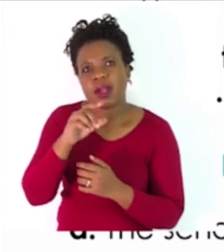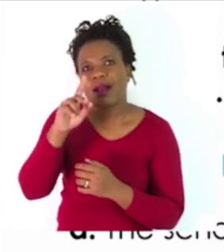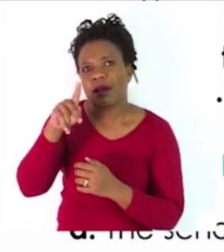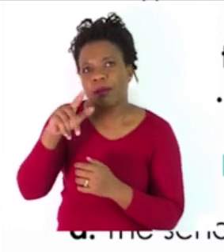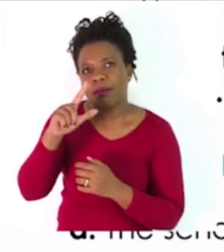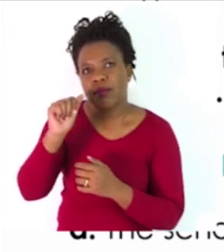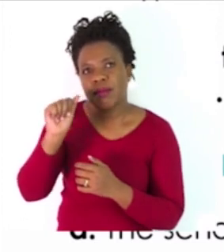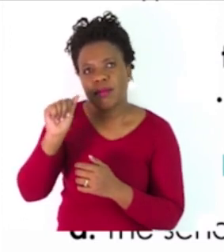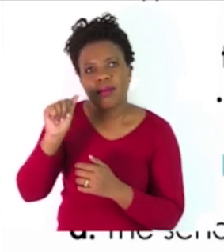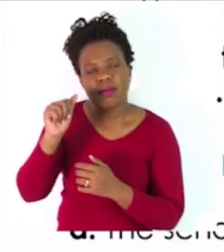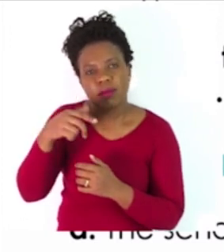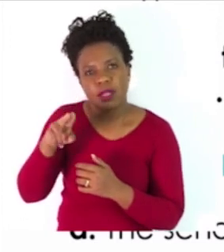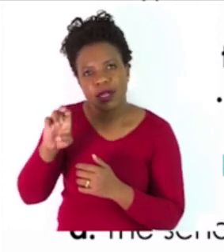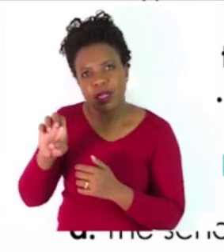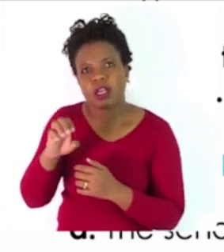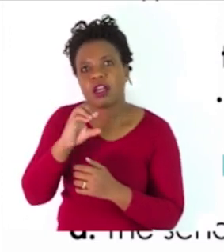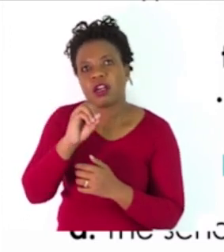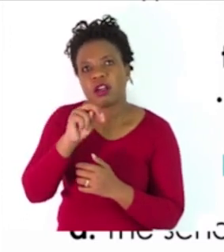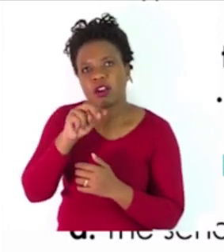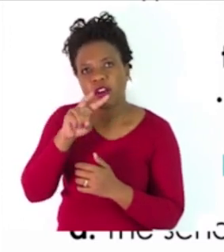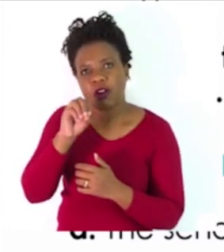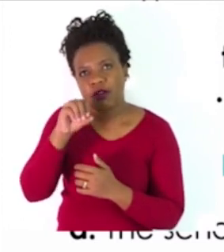library, troop, platoon.